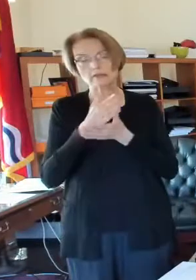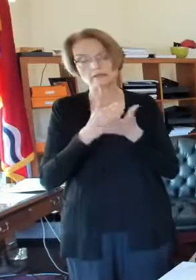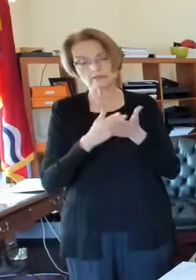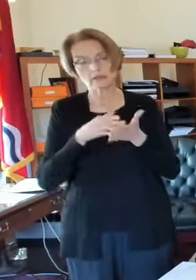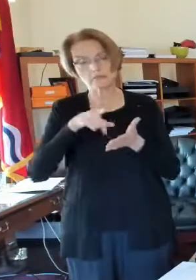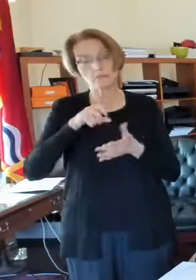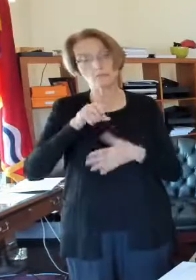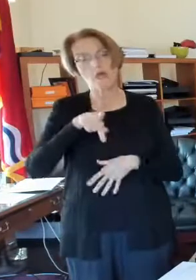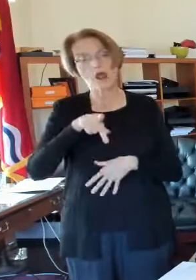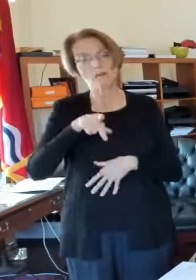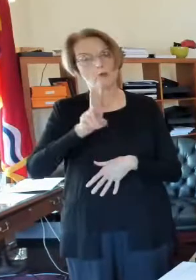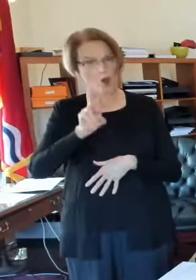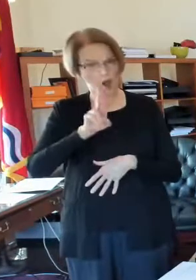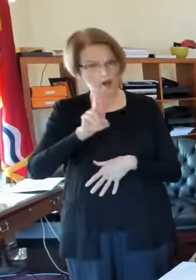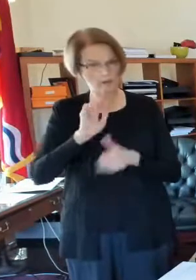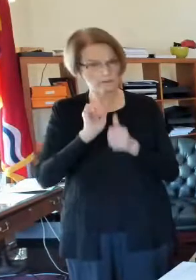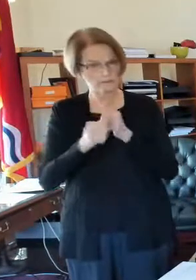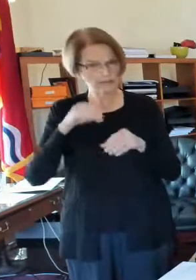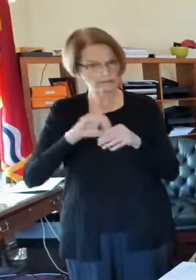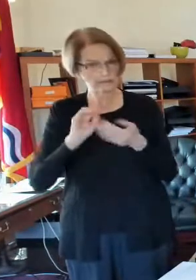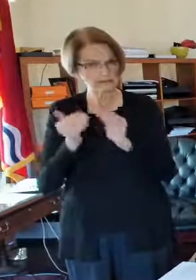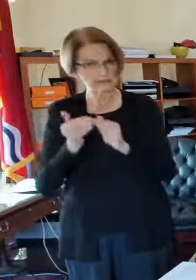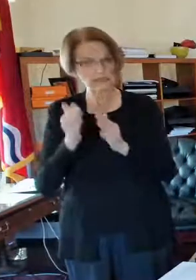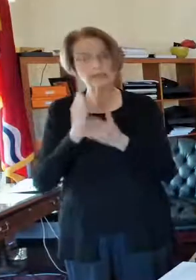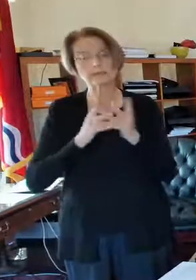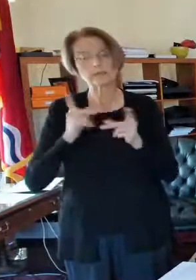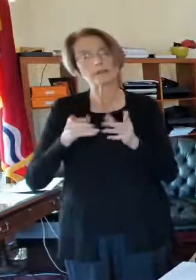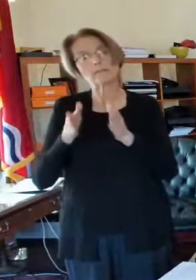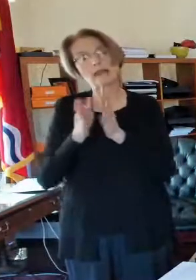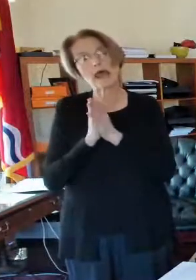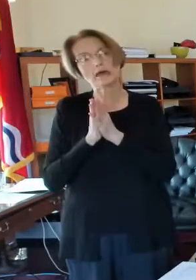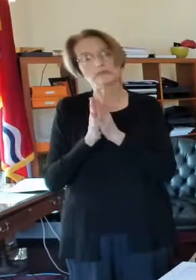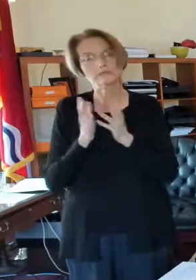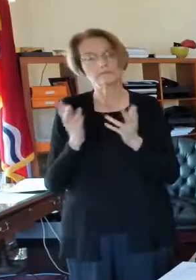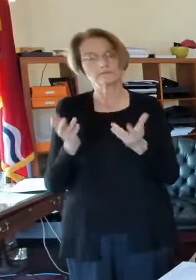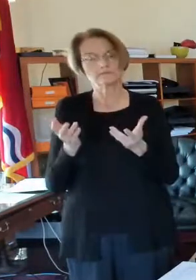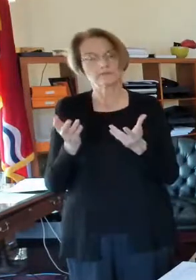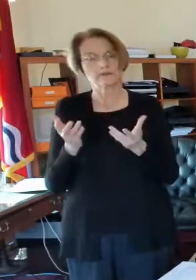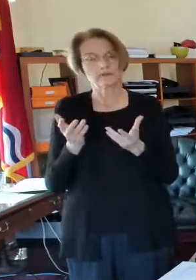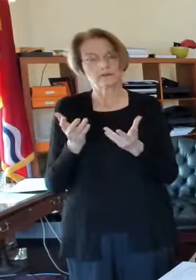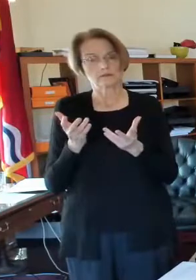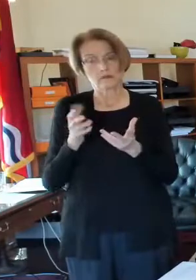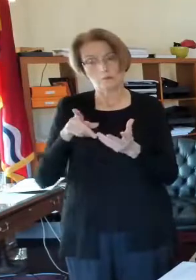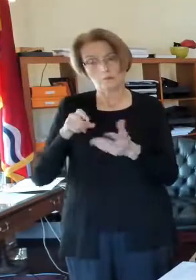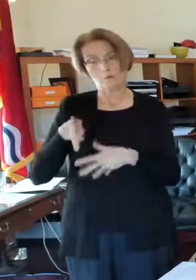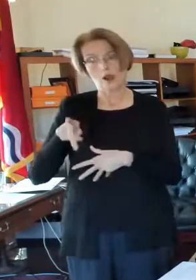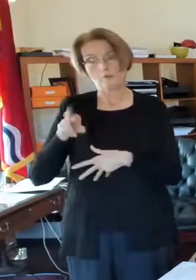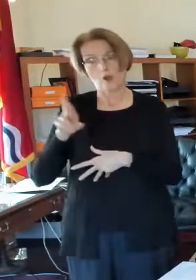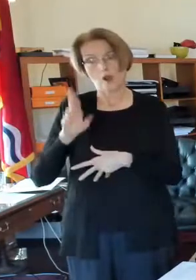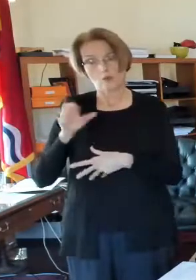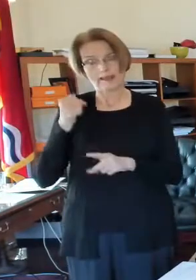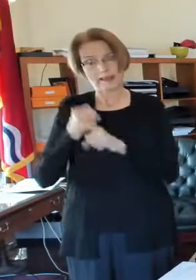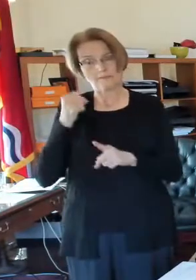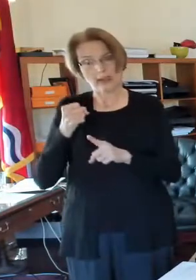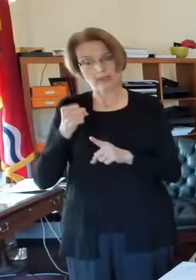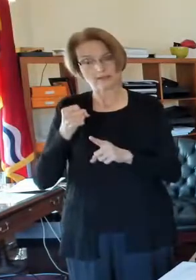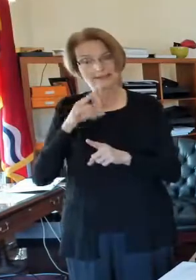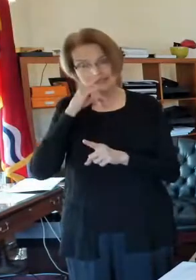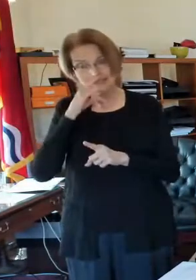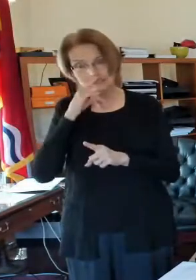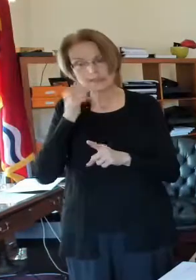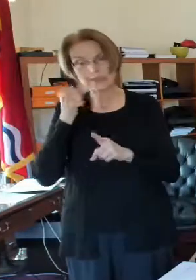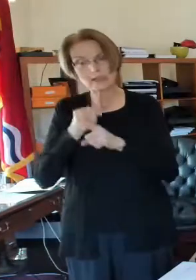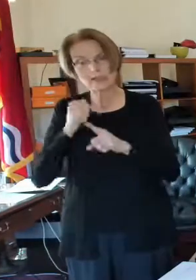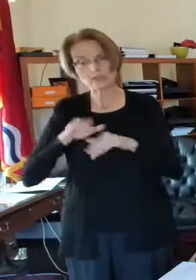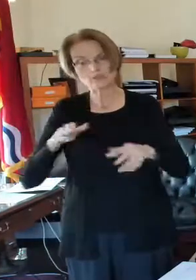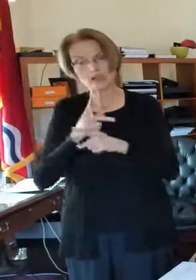Prop R also passed in the city. Some folks have asked about what kind of impact that's going to have on kids and child care, especially during